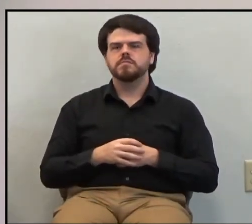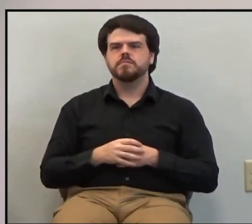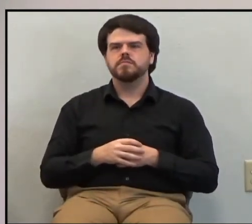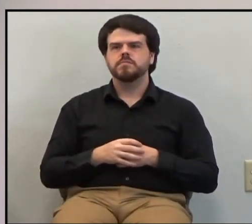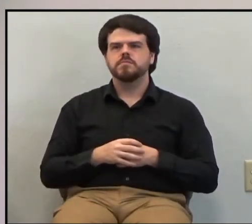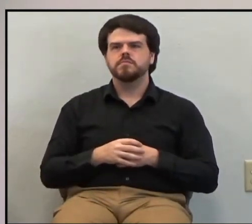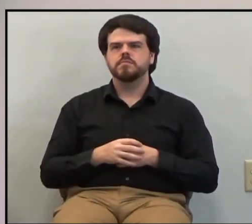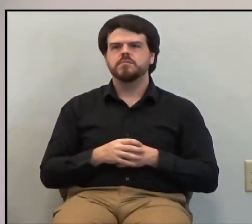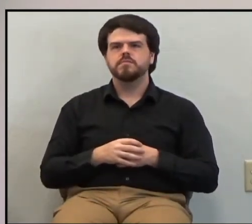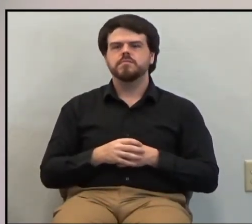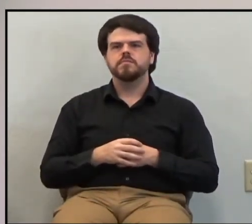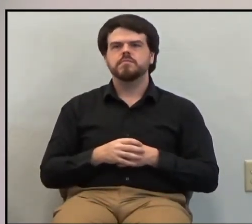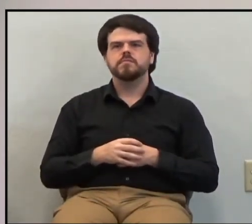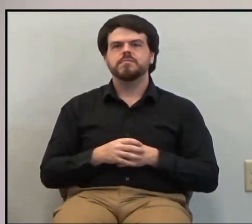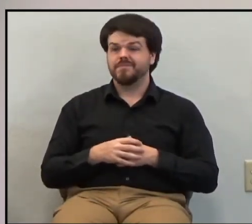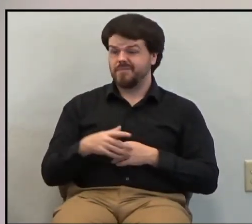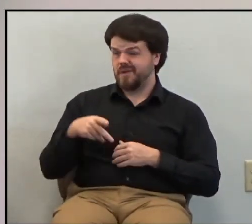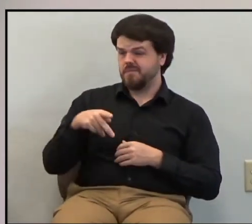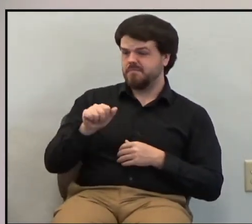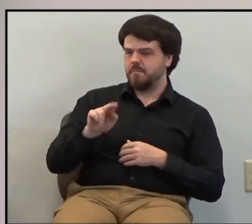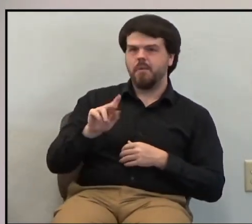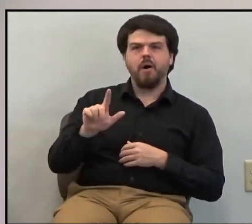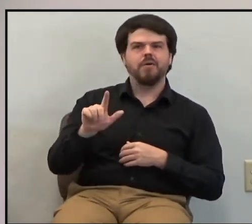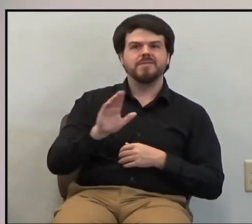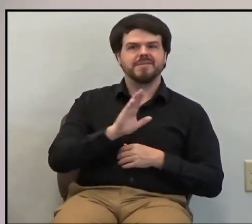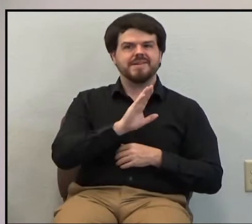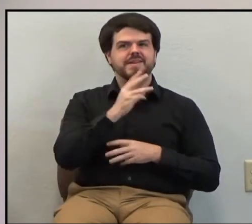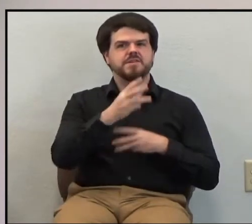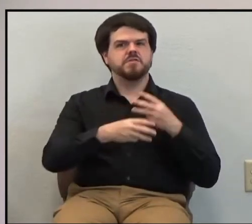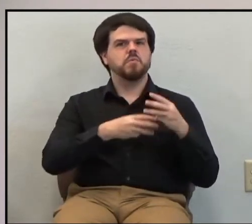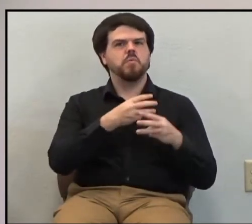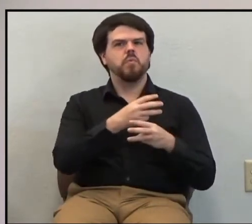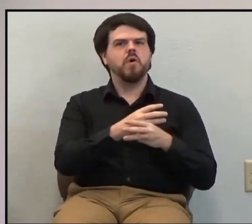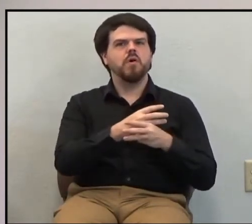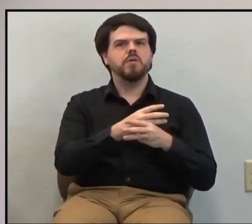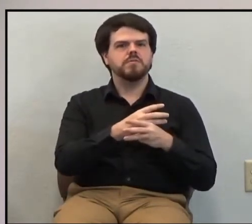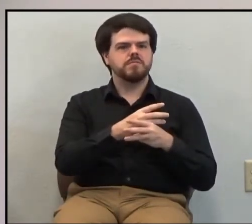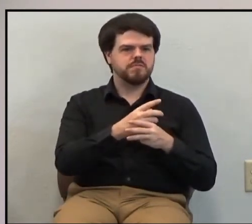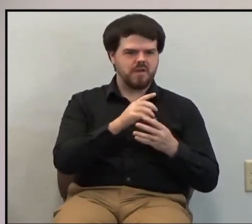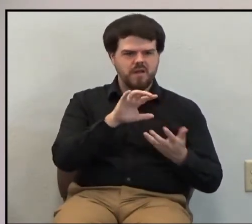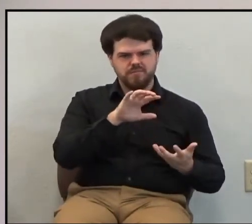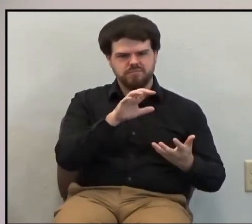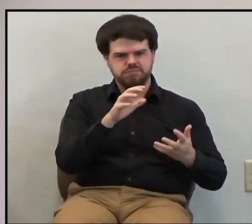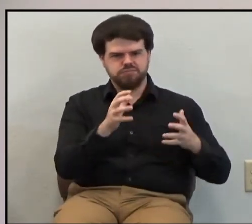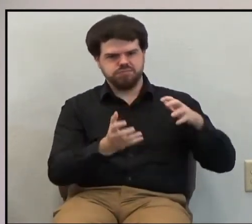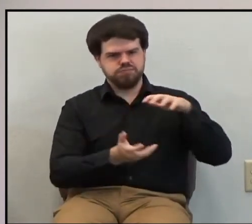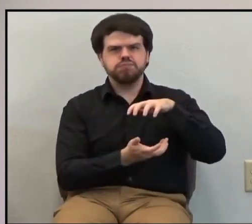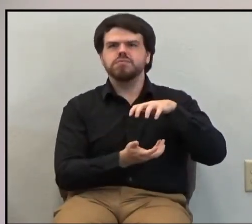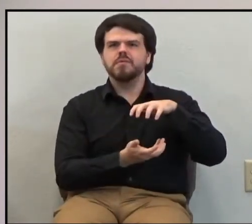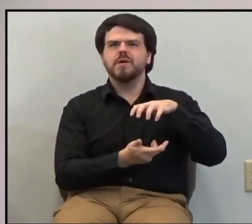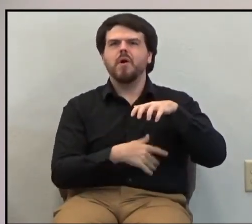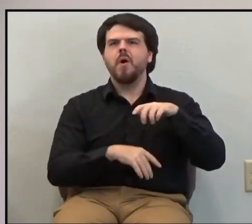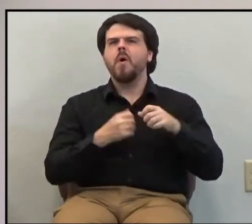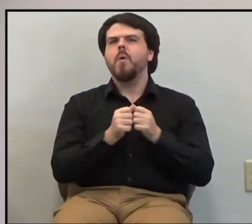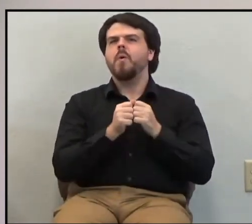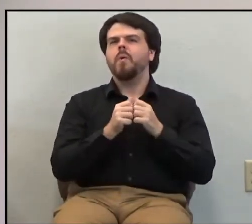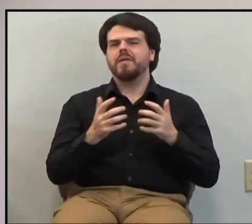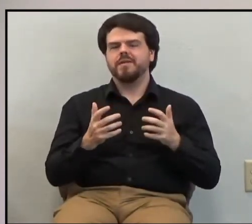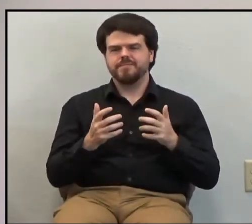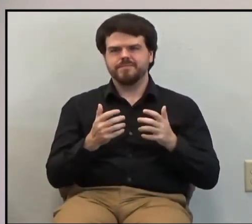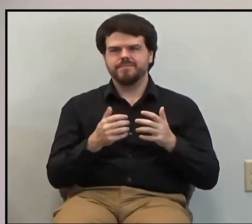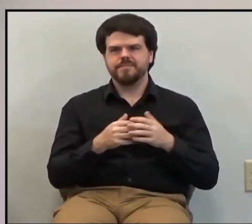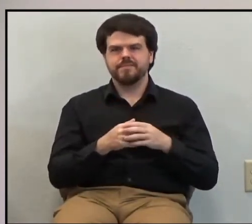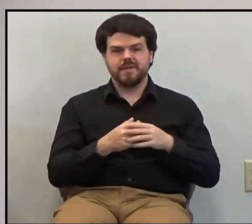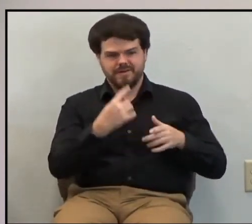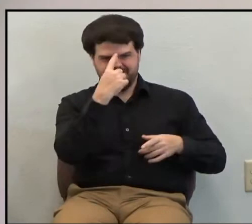But Paul's world never did turn upright again, at least not upright in the